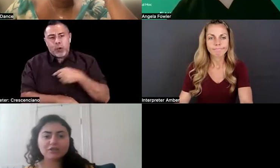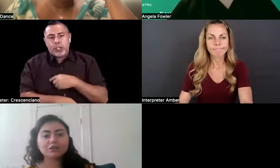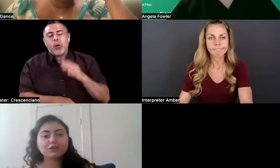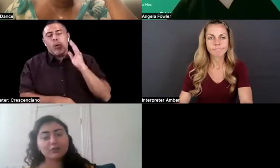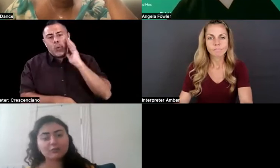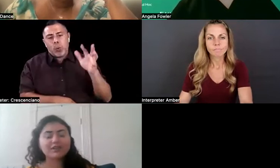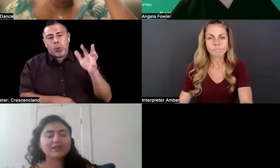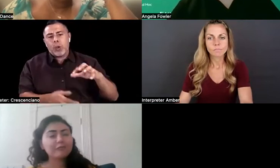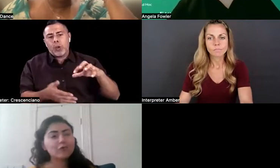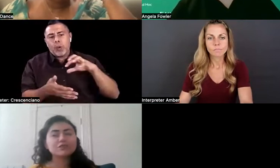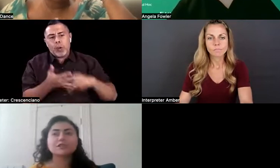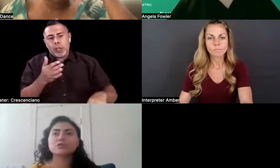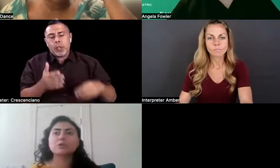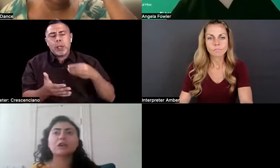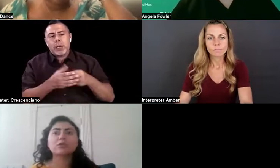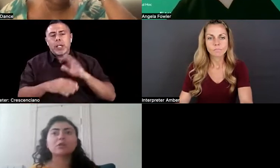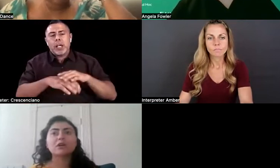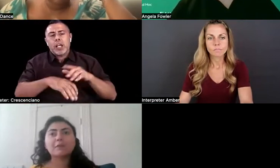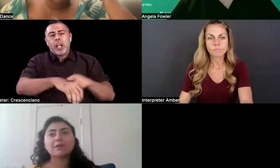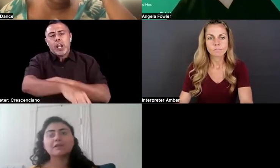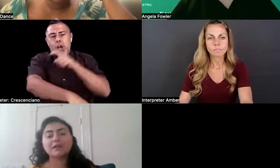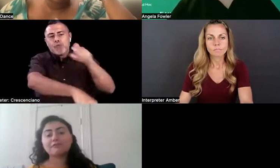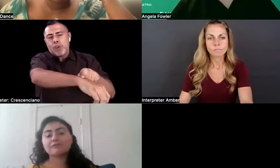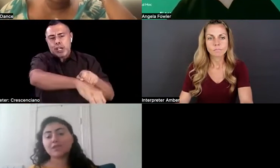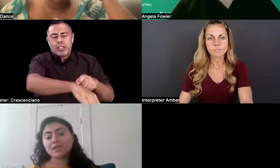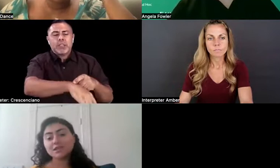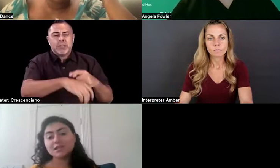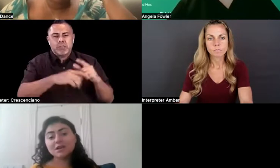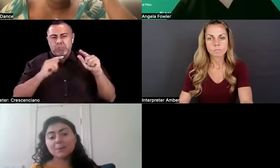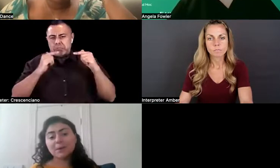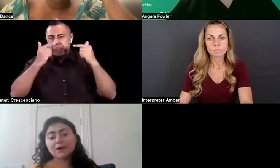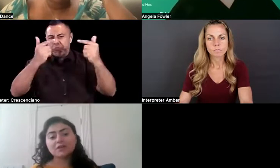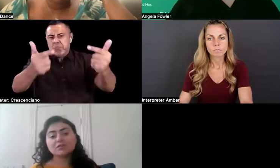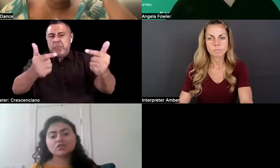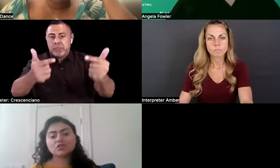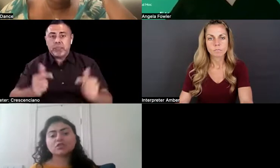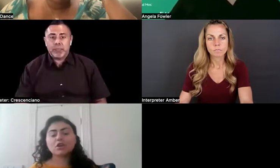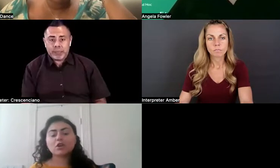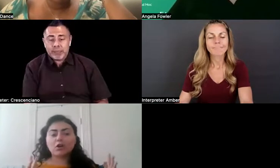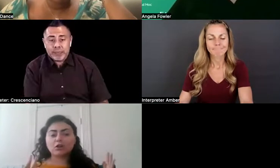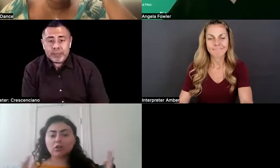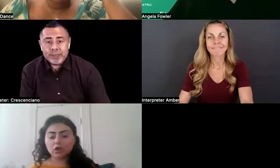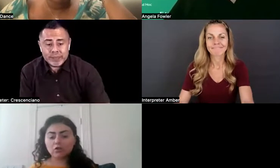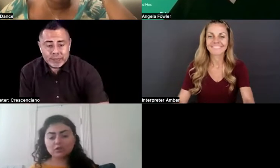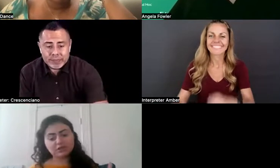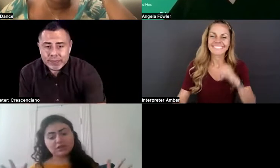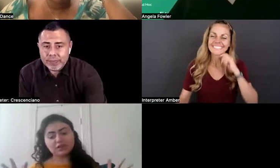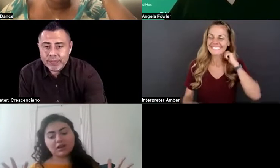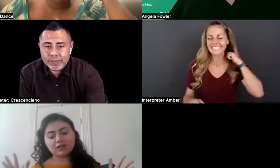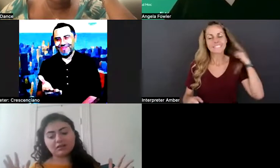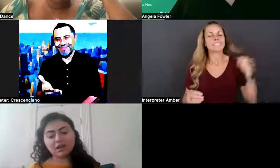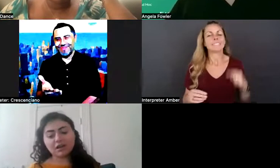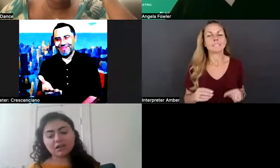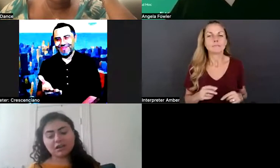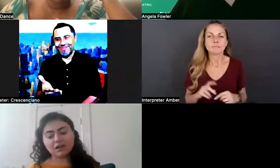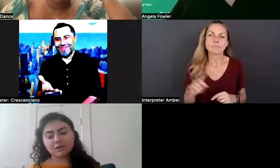away in the long run. And of course, it's not going to happen in every case. But just look at the